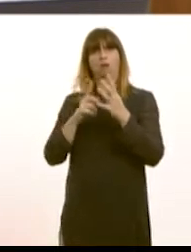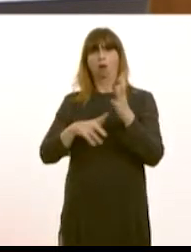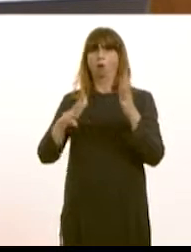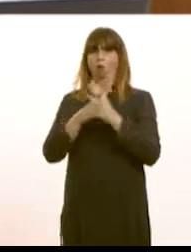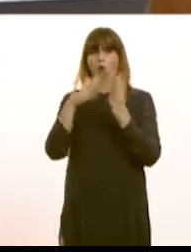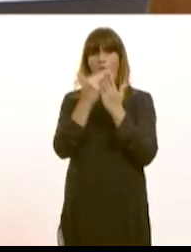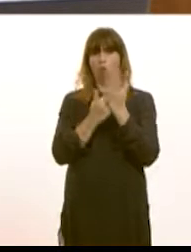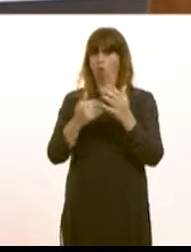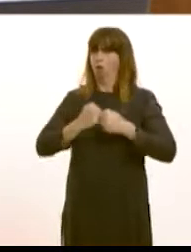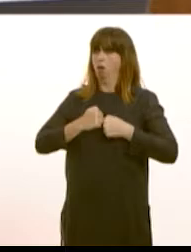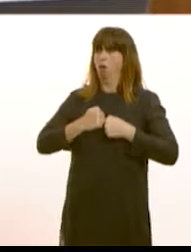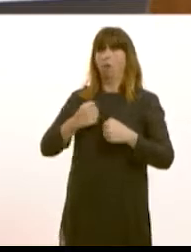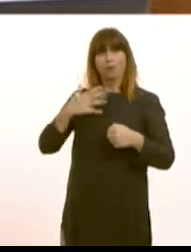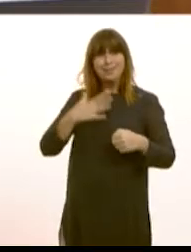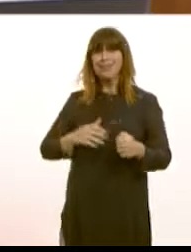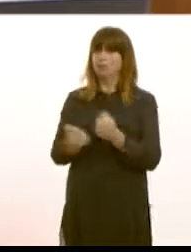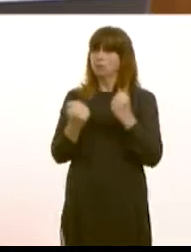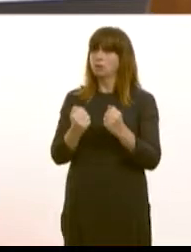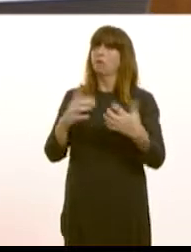be a lasting devolution settlement for Wales.